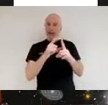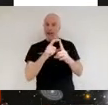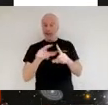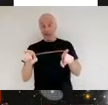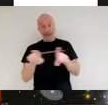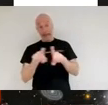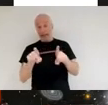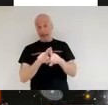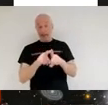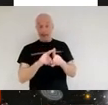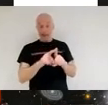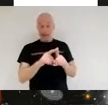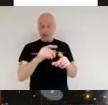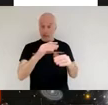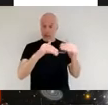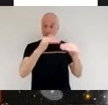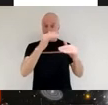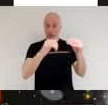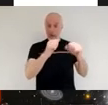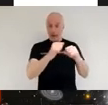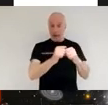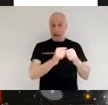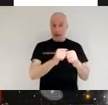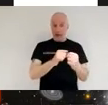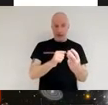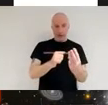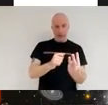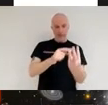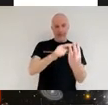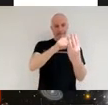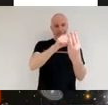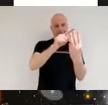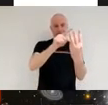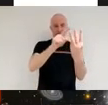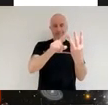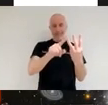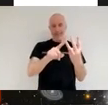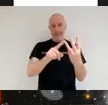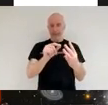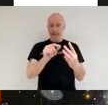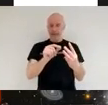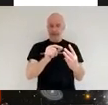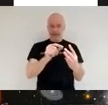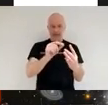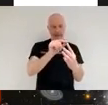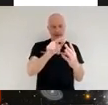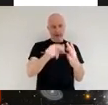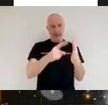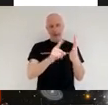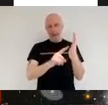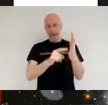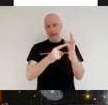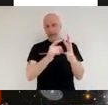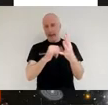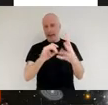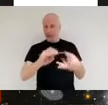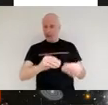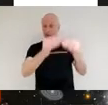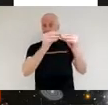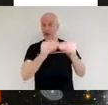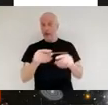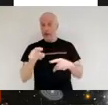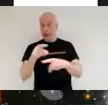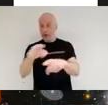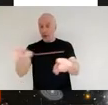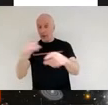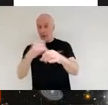in the near infrared and you can see that in the near infrared that gas and that dust becomes almost transparent